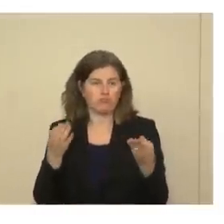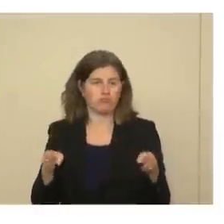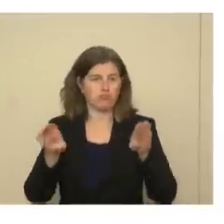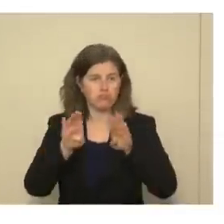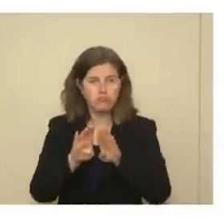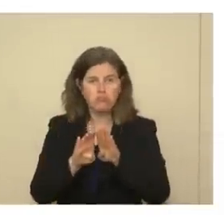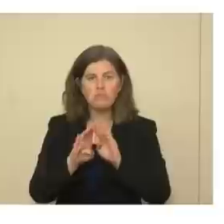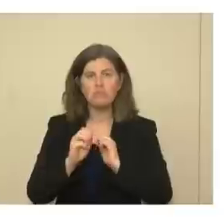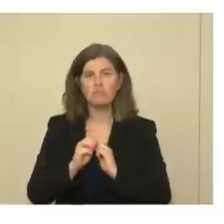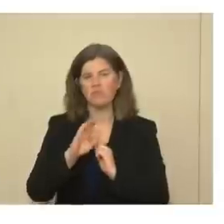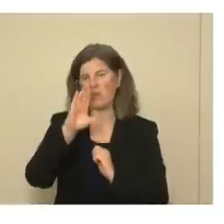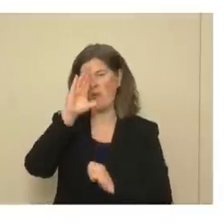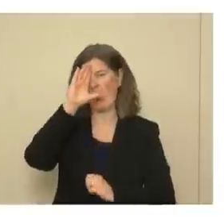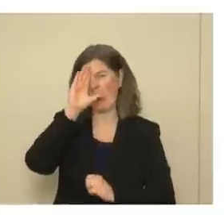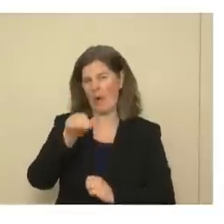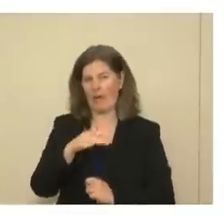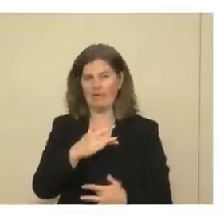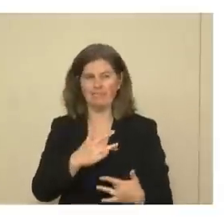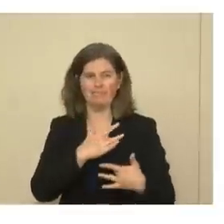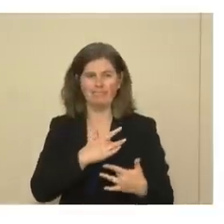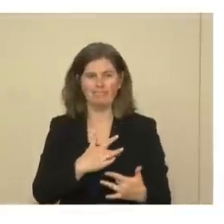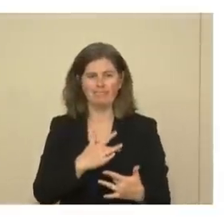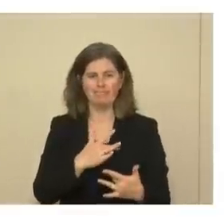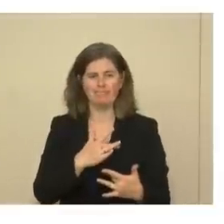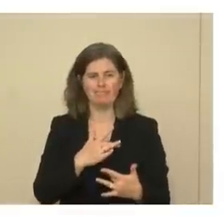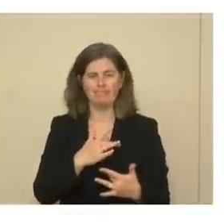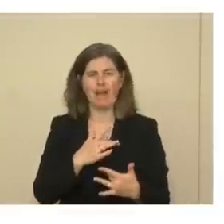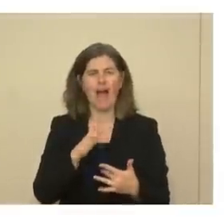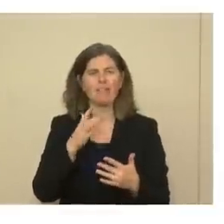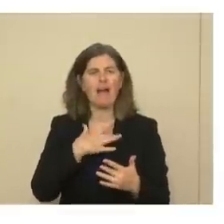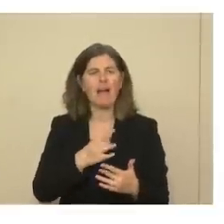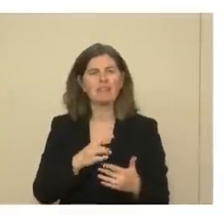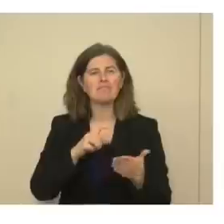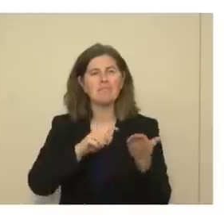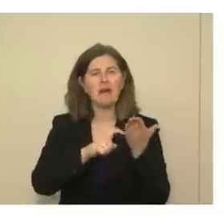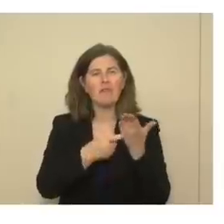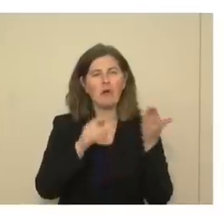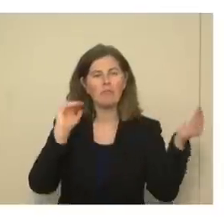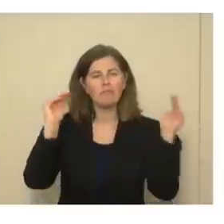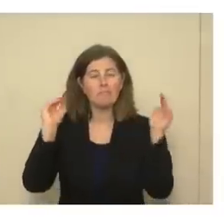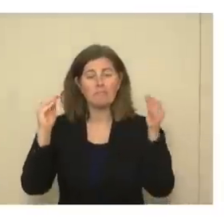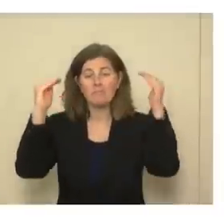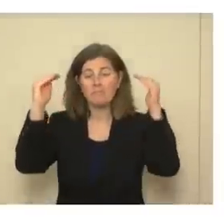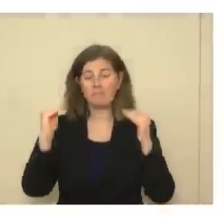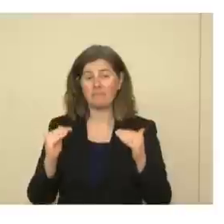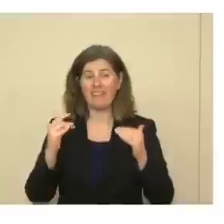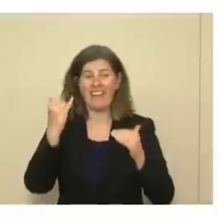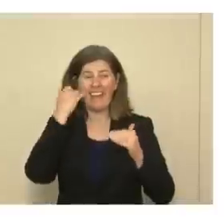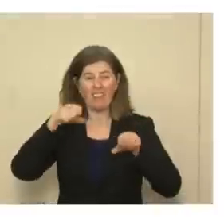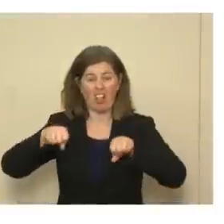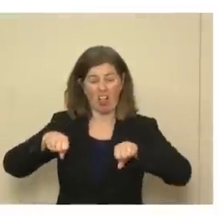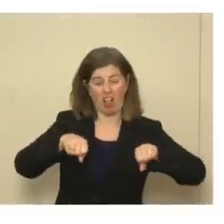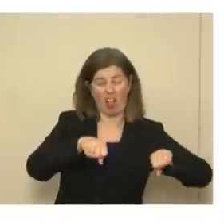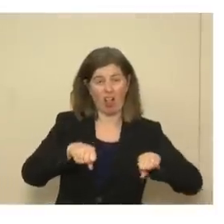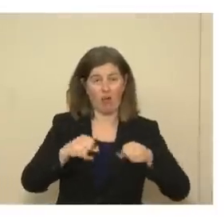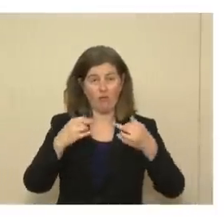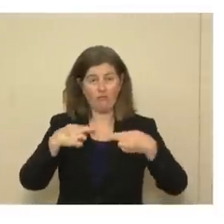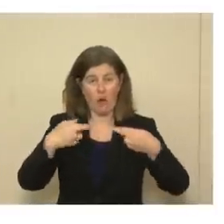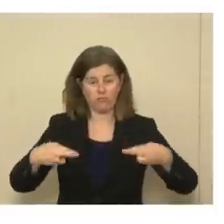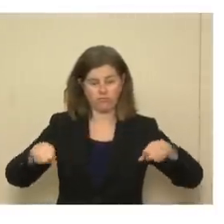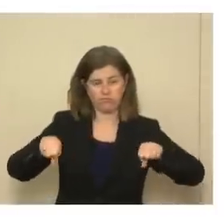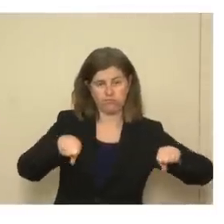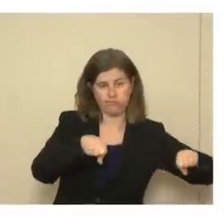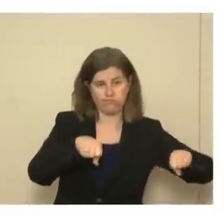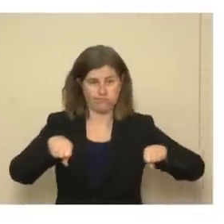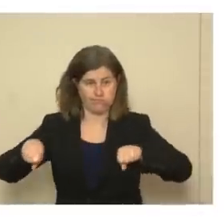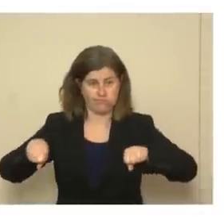as you know, I keep looking for a metaphor. Next slide shows a tug of war going on. And on